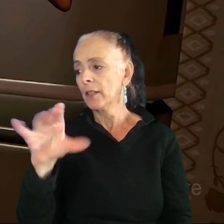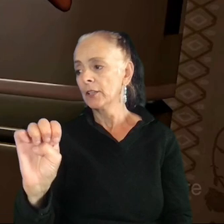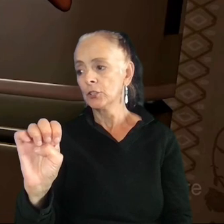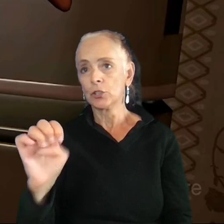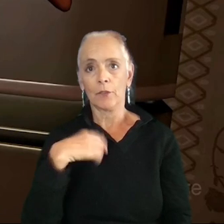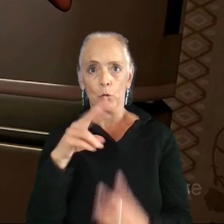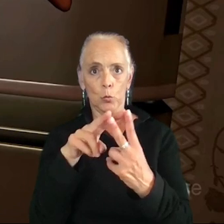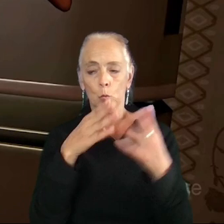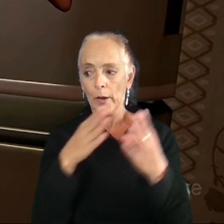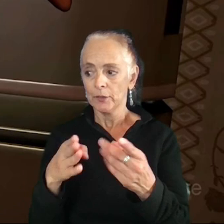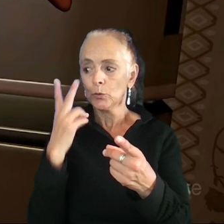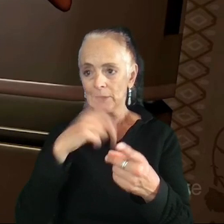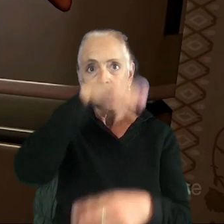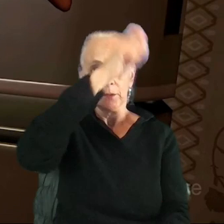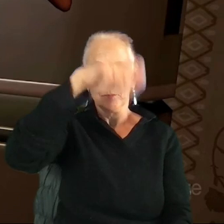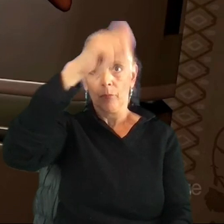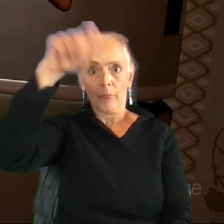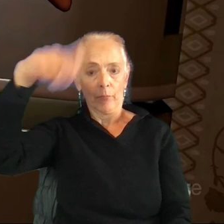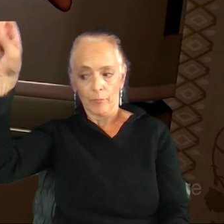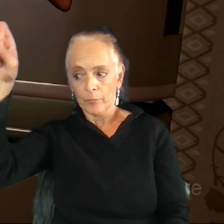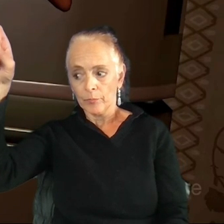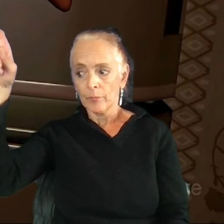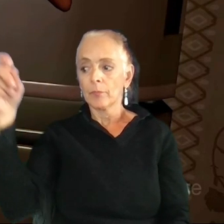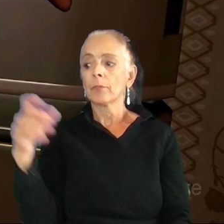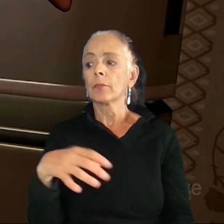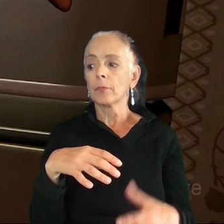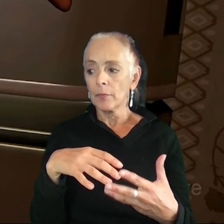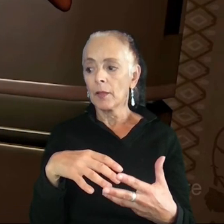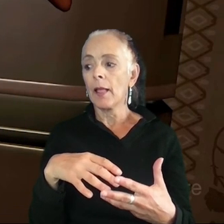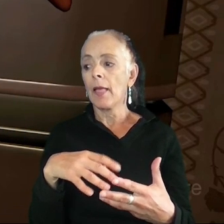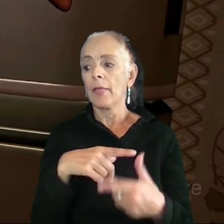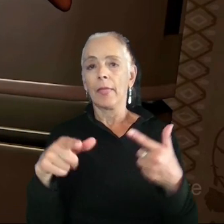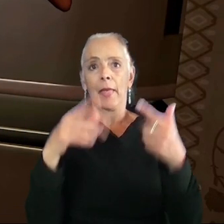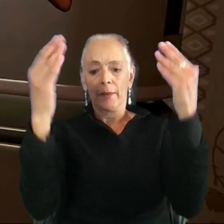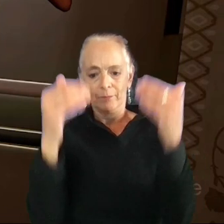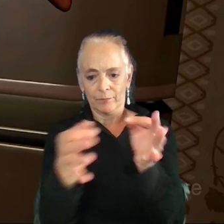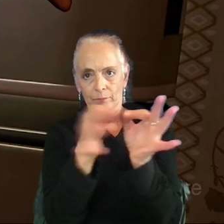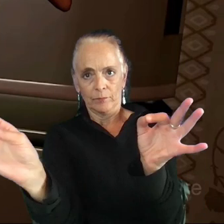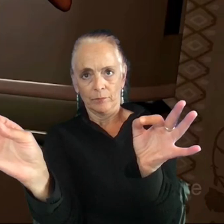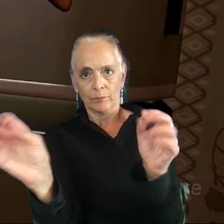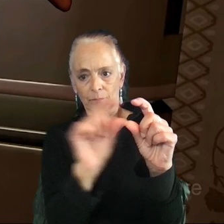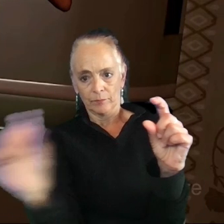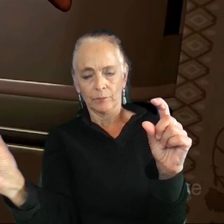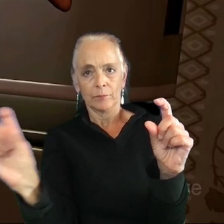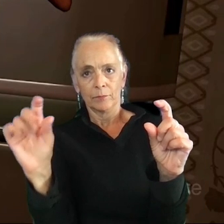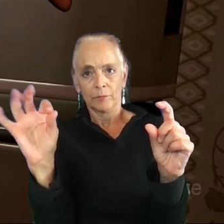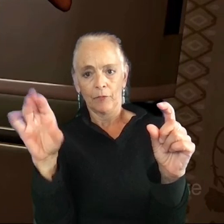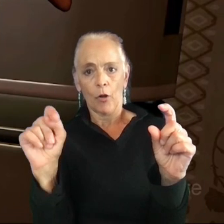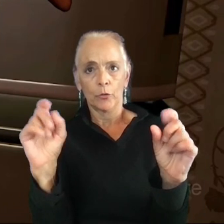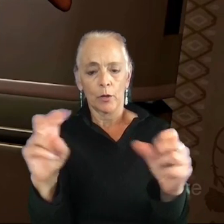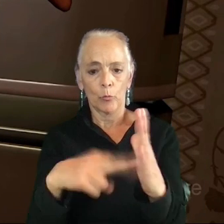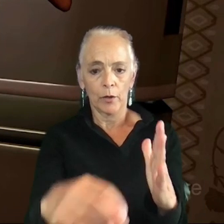currently displayed on the screen, is it'll show the text in a legible font right underneath the nose. So you can still read on here, February